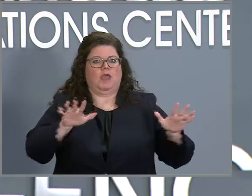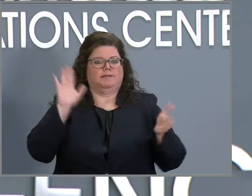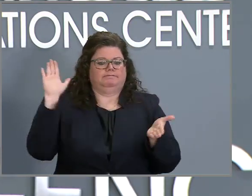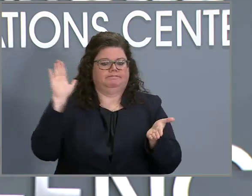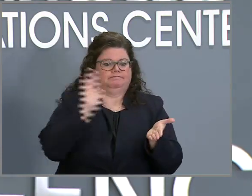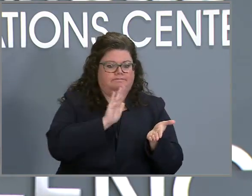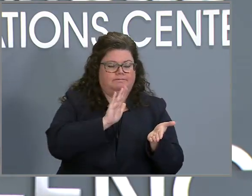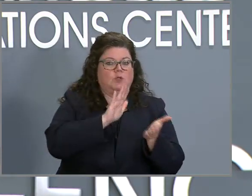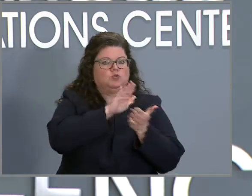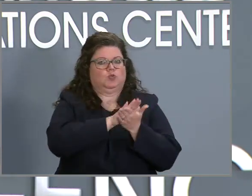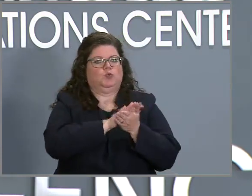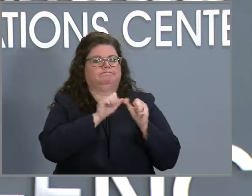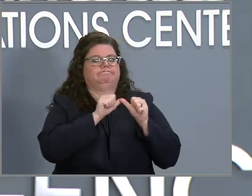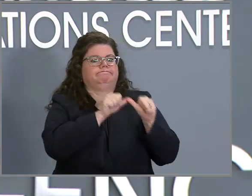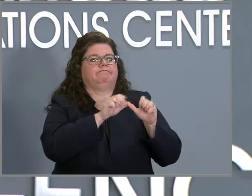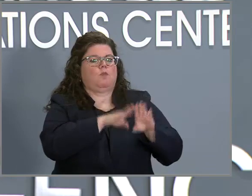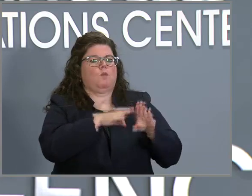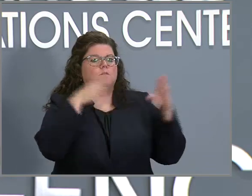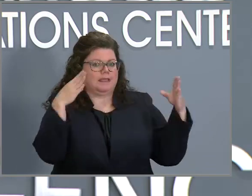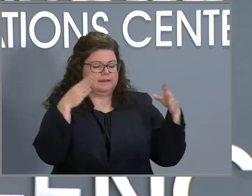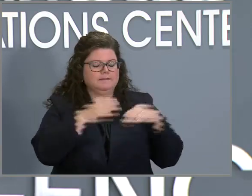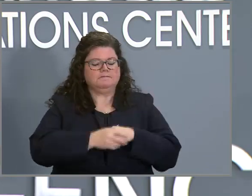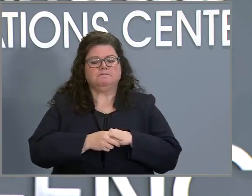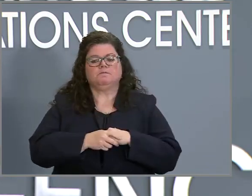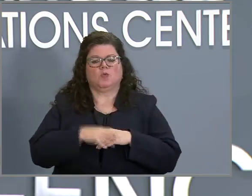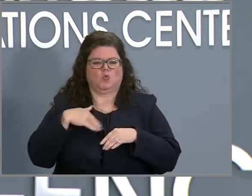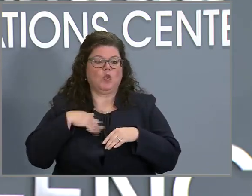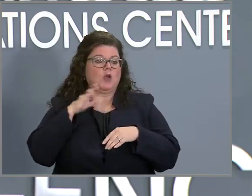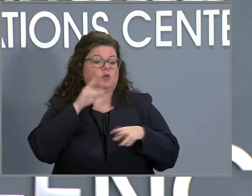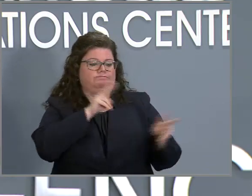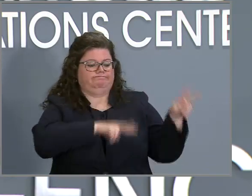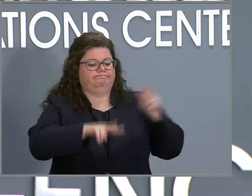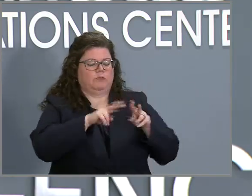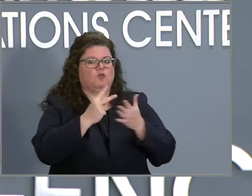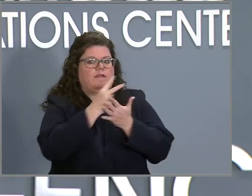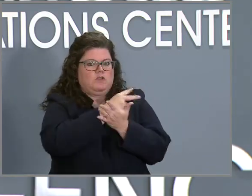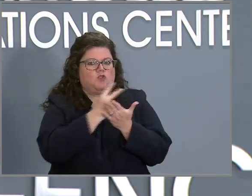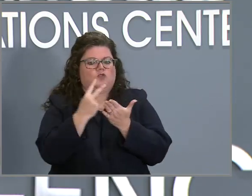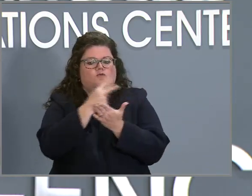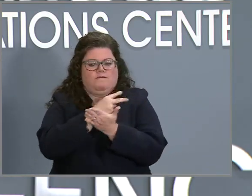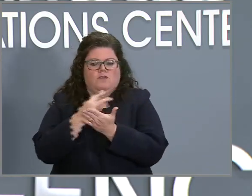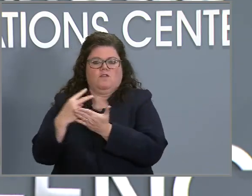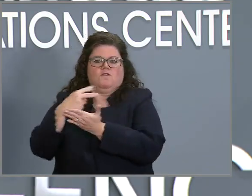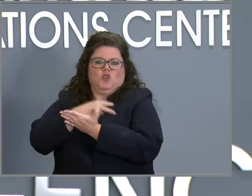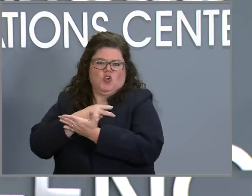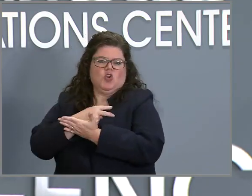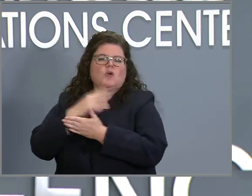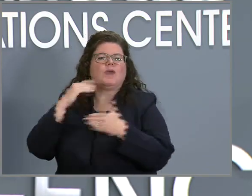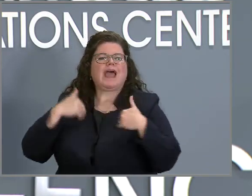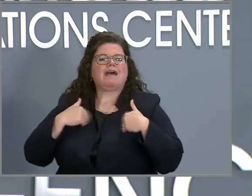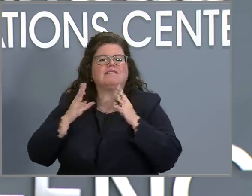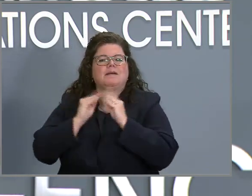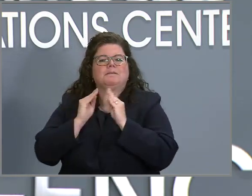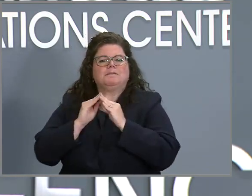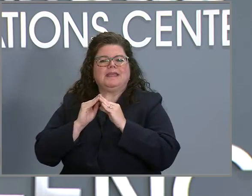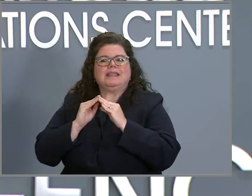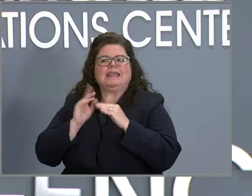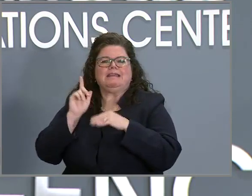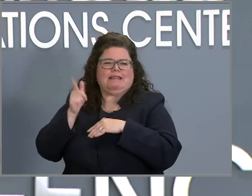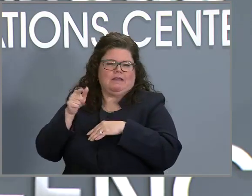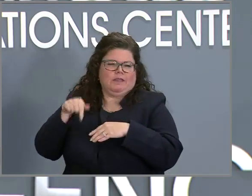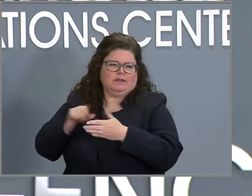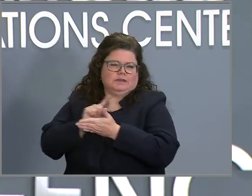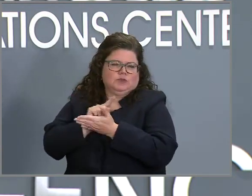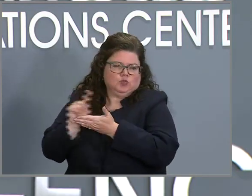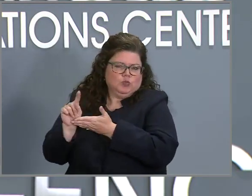kids in the classroom. Uh, we will be continuing to review that information, meeting with the school board later this week, uh, to potentially implement